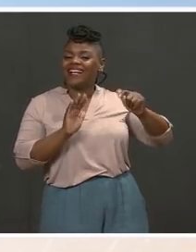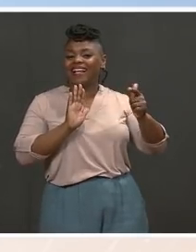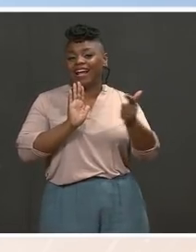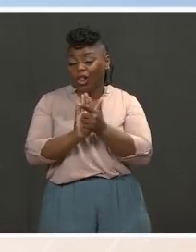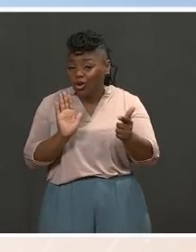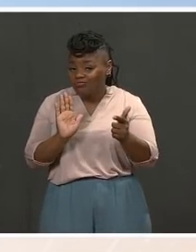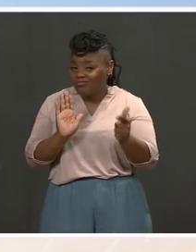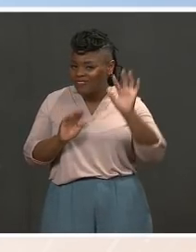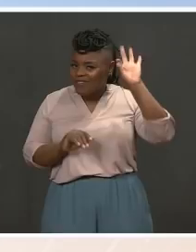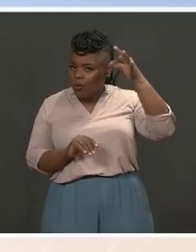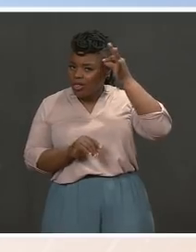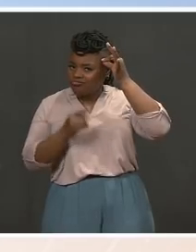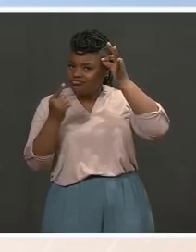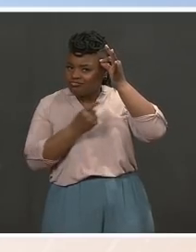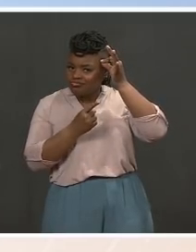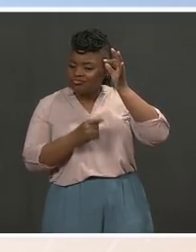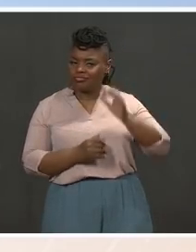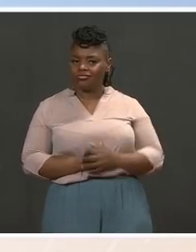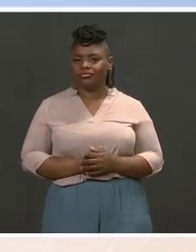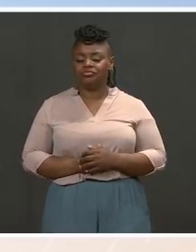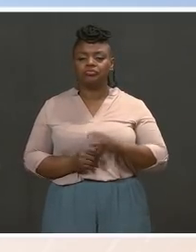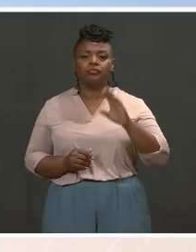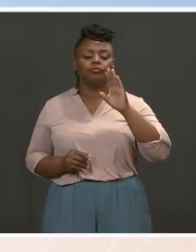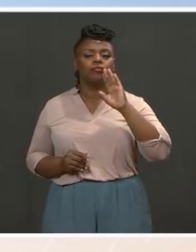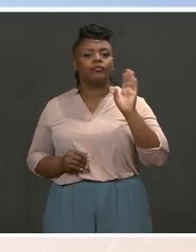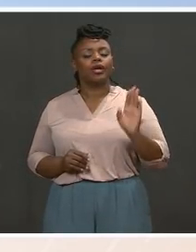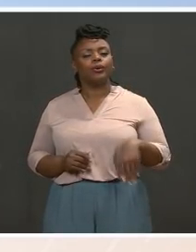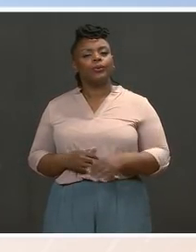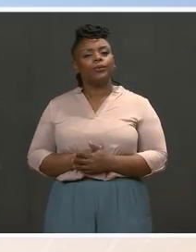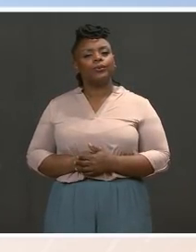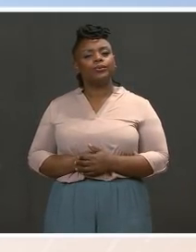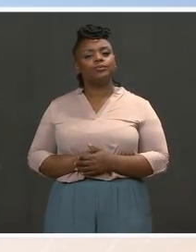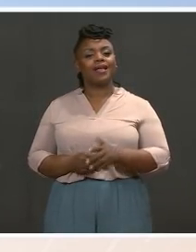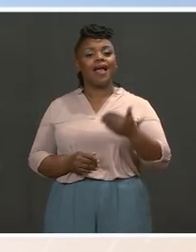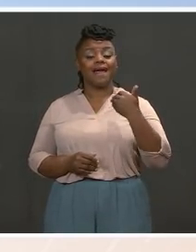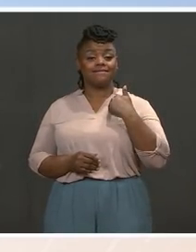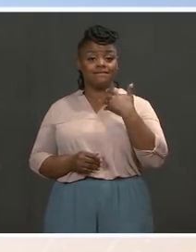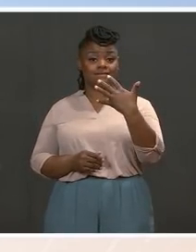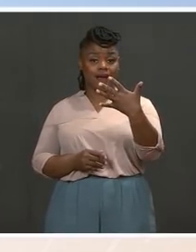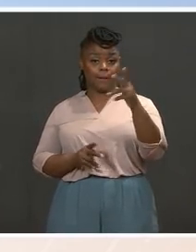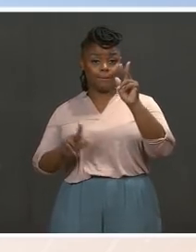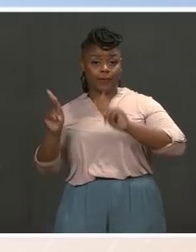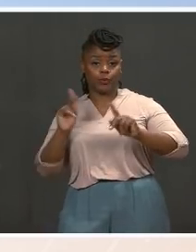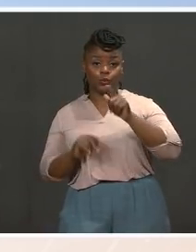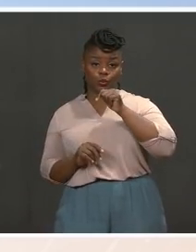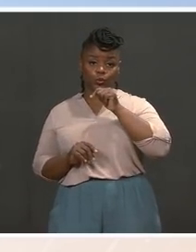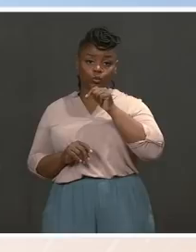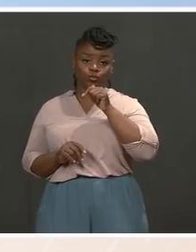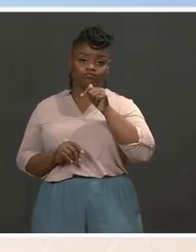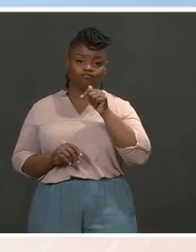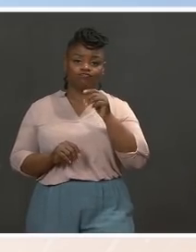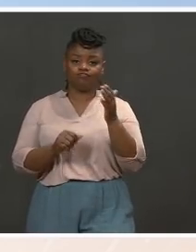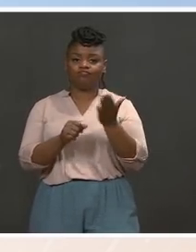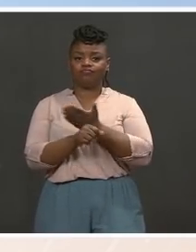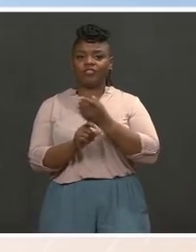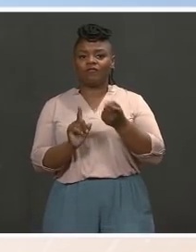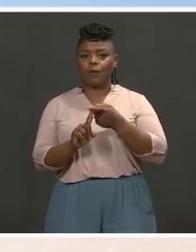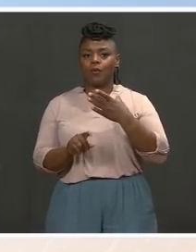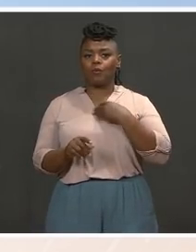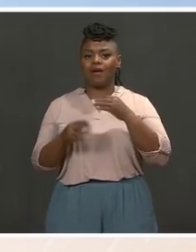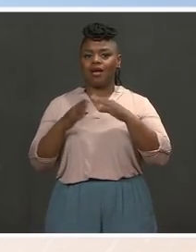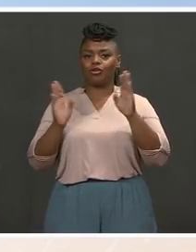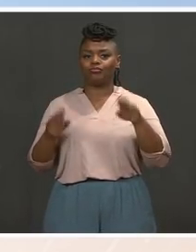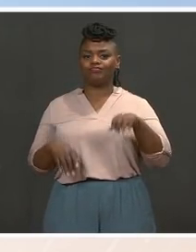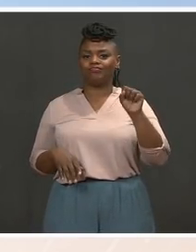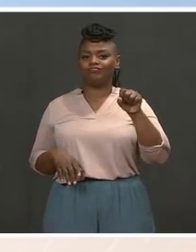noted, I think in our comment last week, five individuals who are no longer employed at the White House. A number of them, there were other